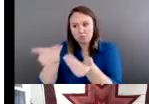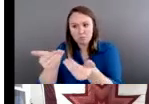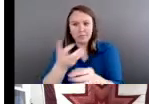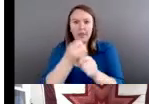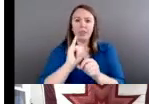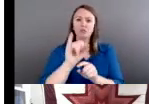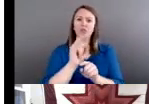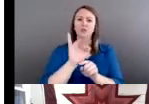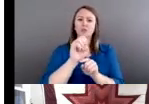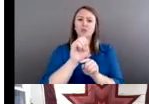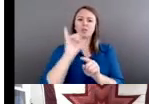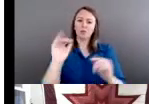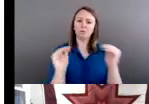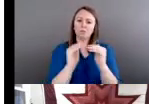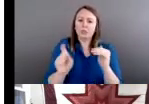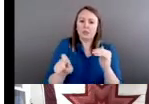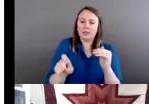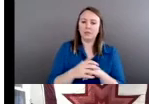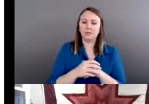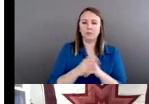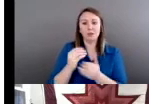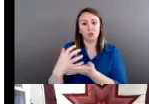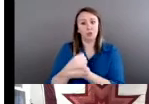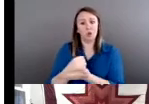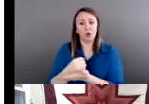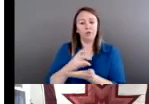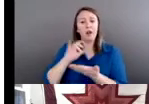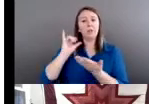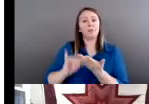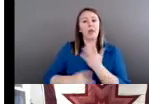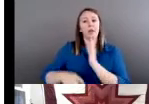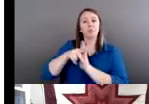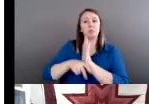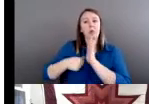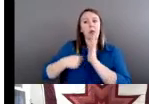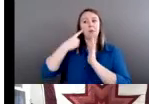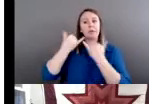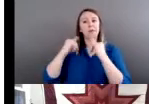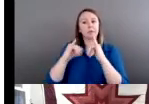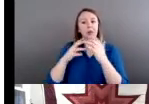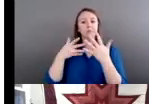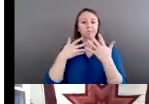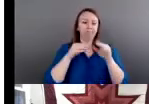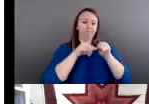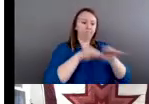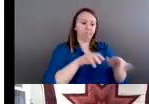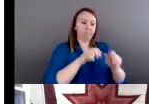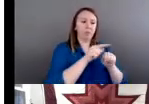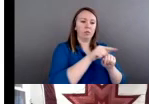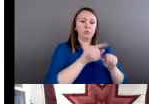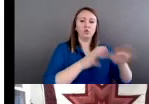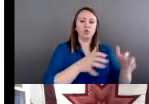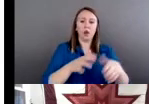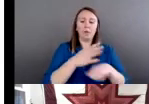And that's a principle that I think still carries through for many of our tribal nations. We always had laws